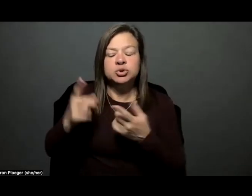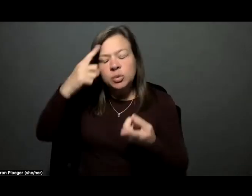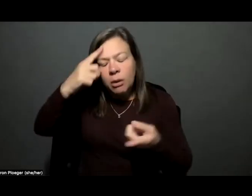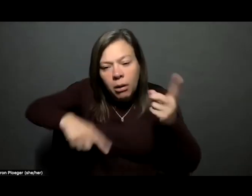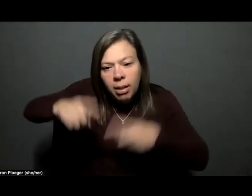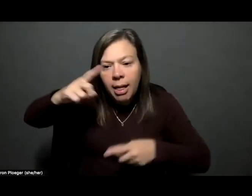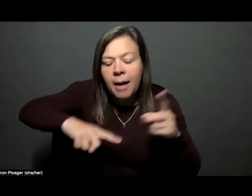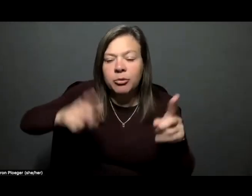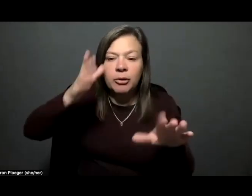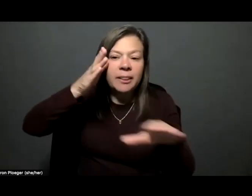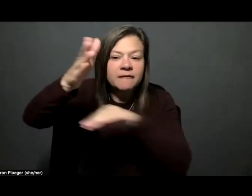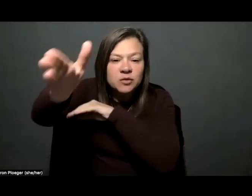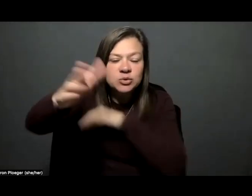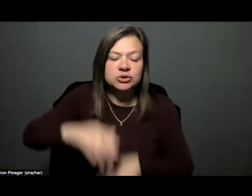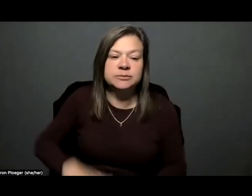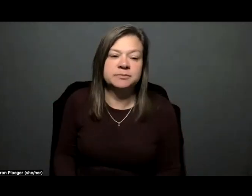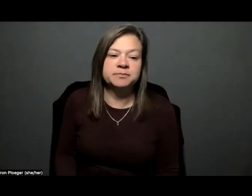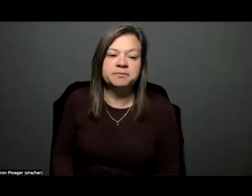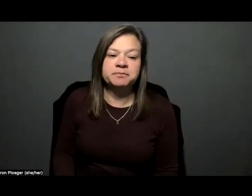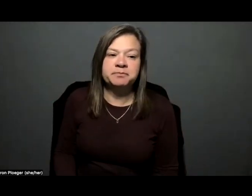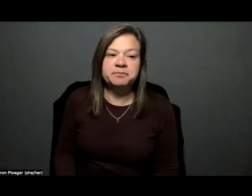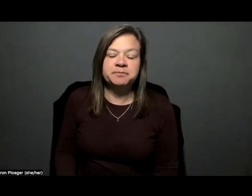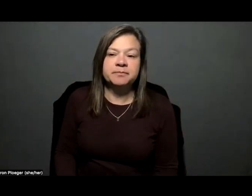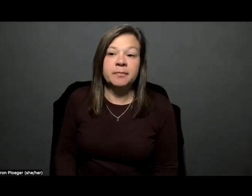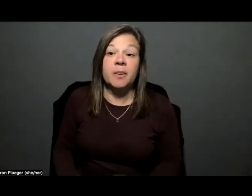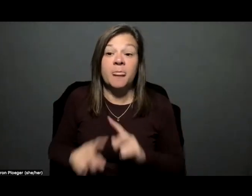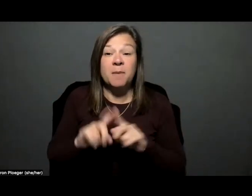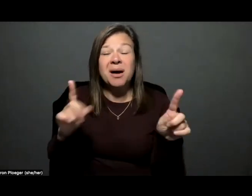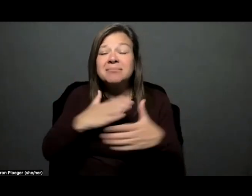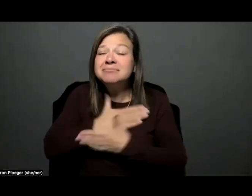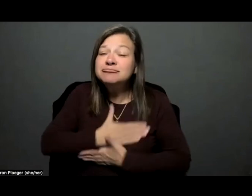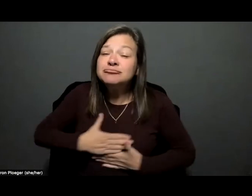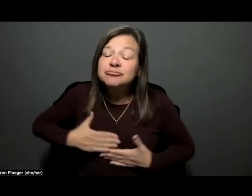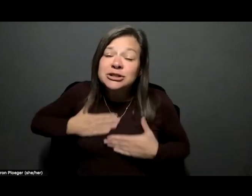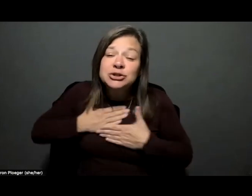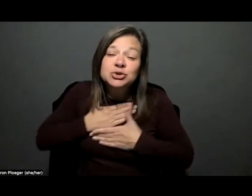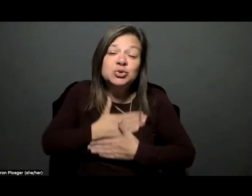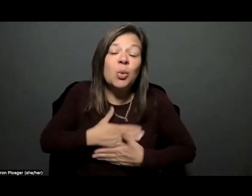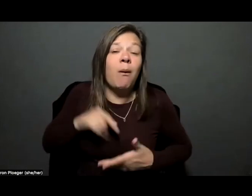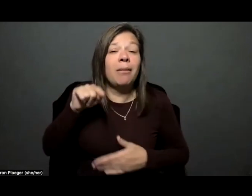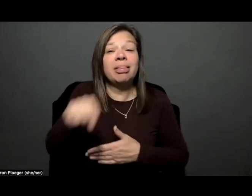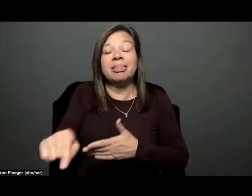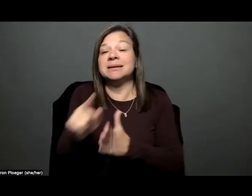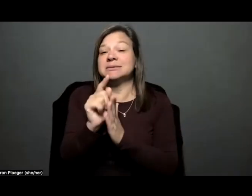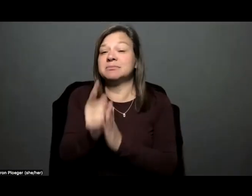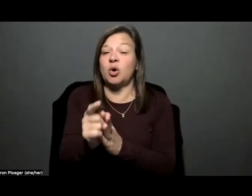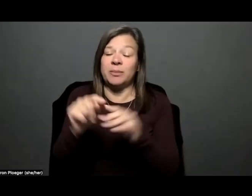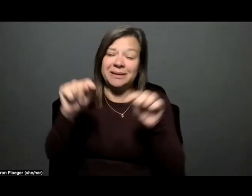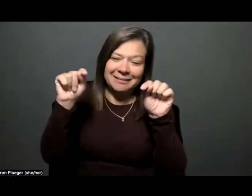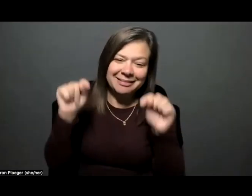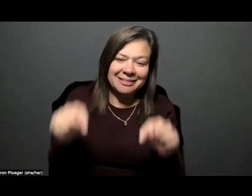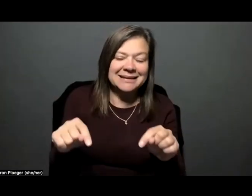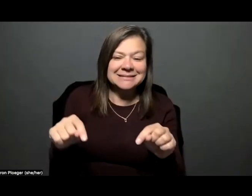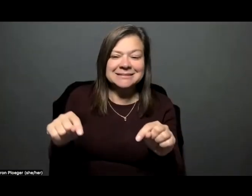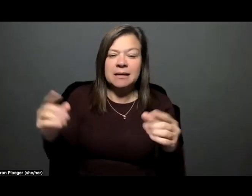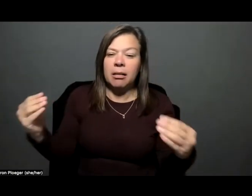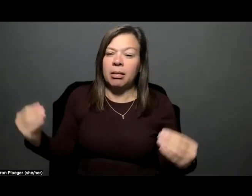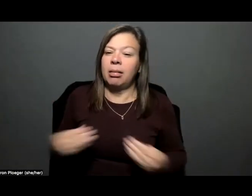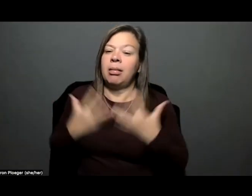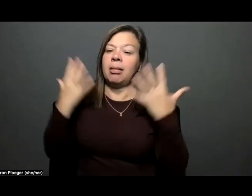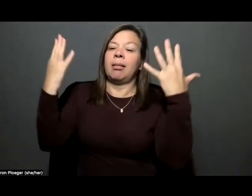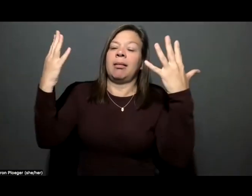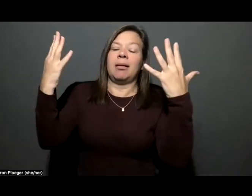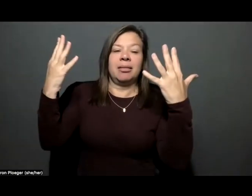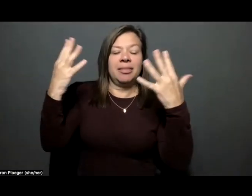in the future but enjoy this moment, this light that you have